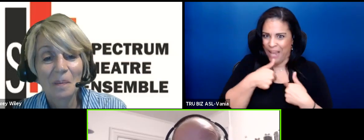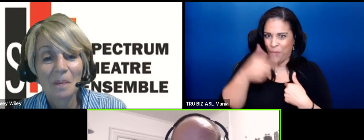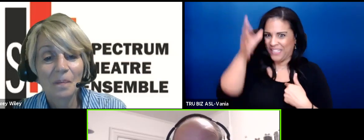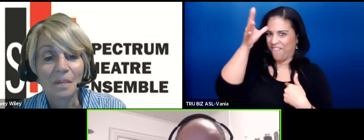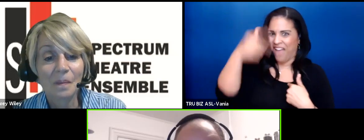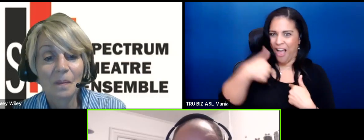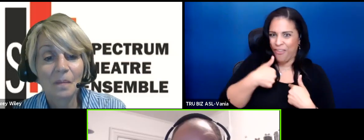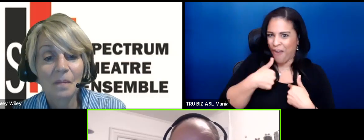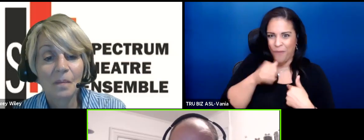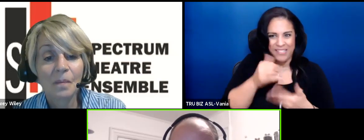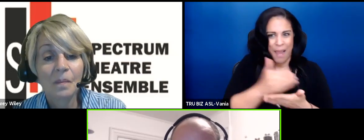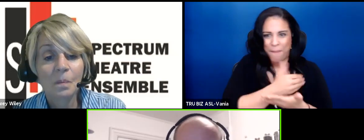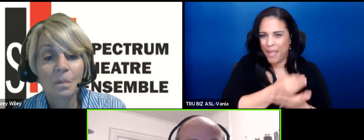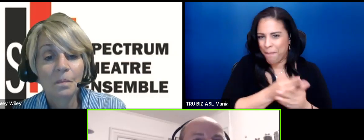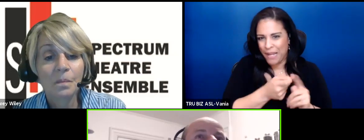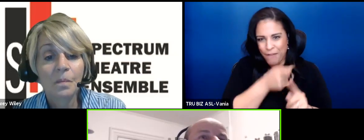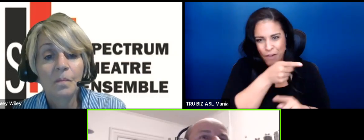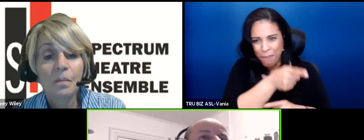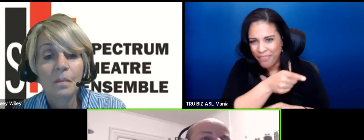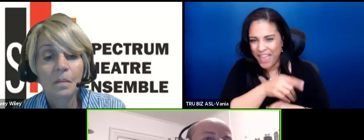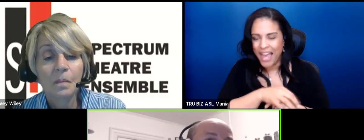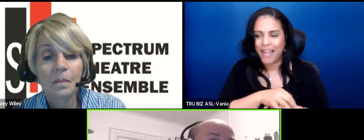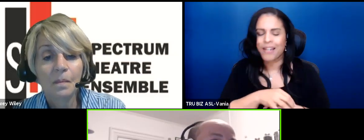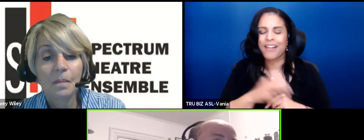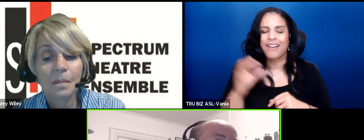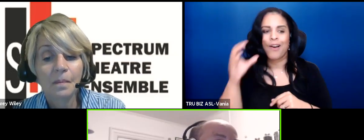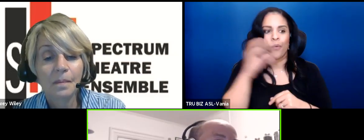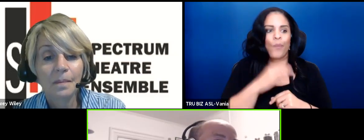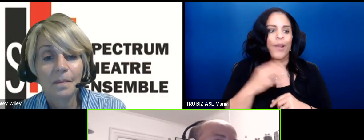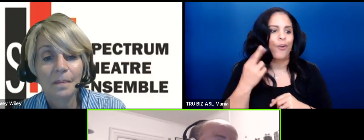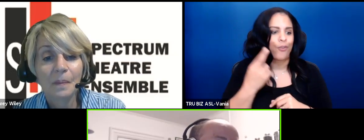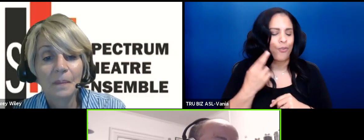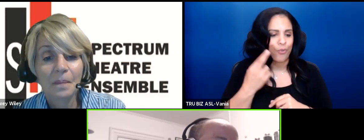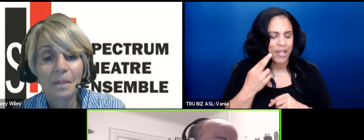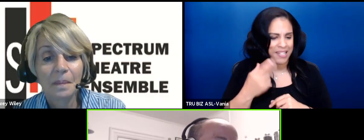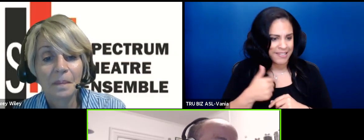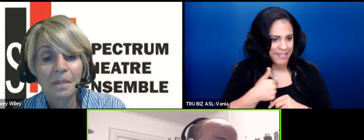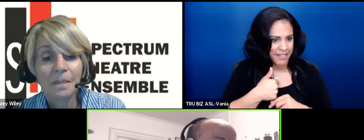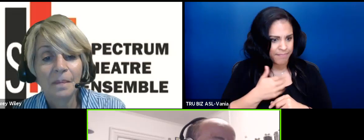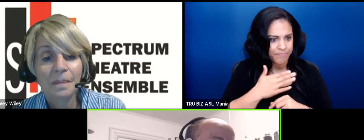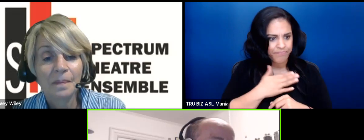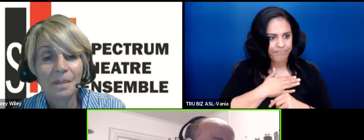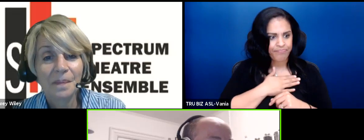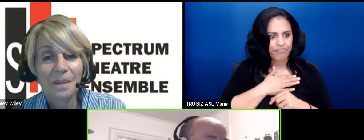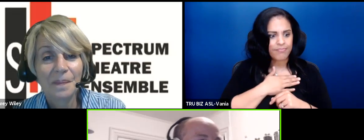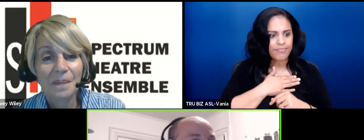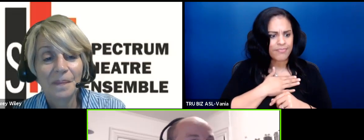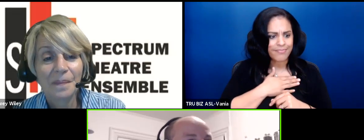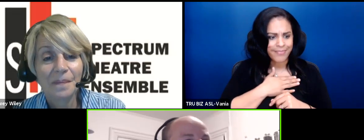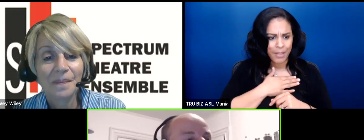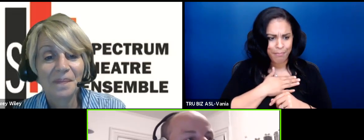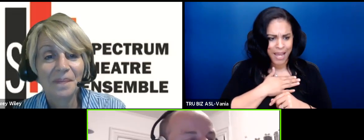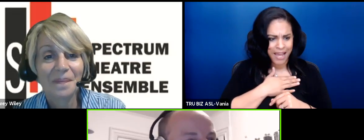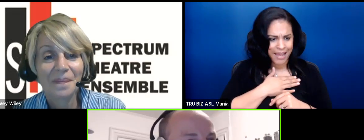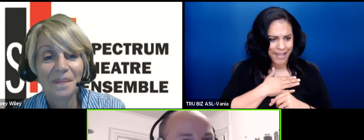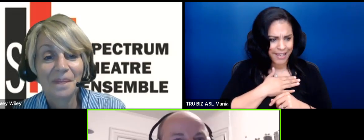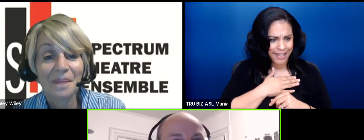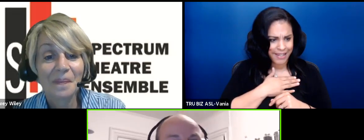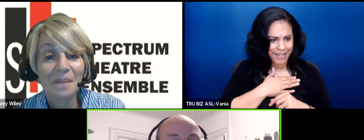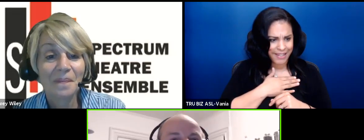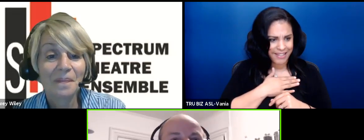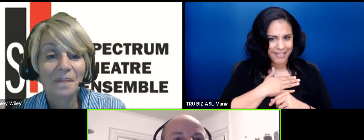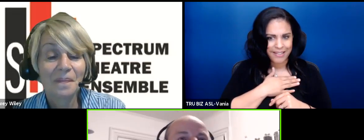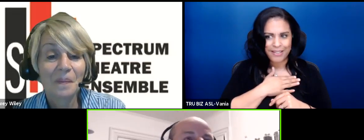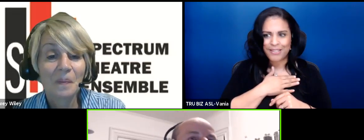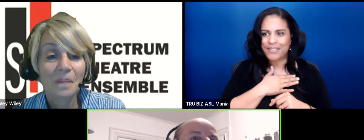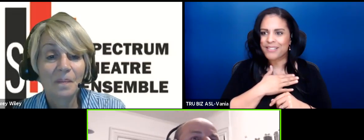making any money out of it. Um for some weird reason uh my sort of presence